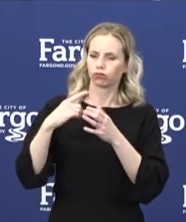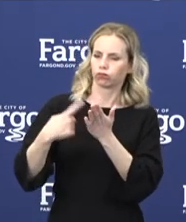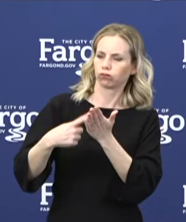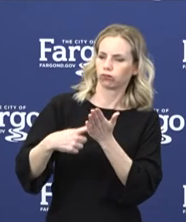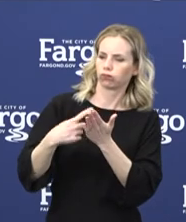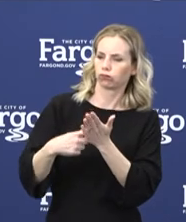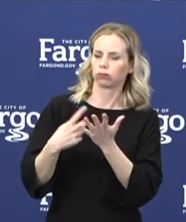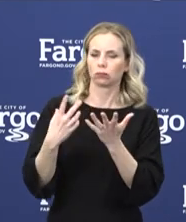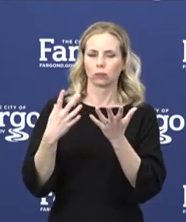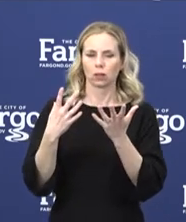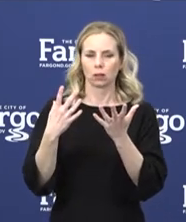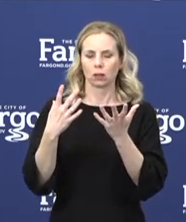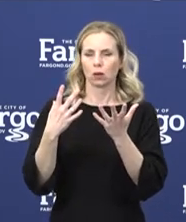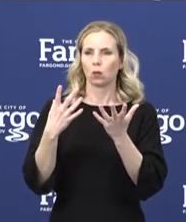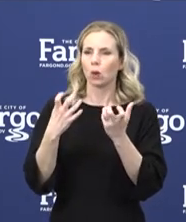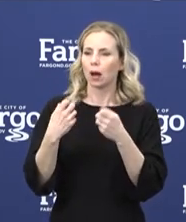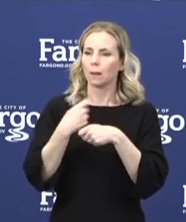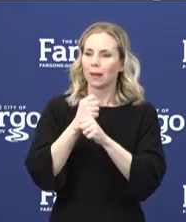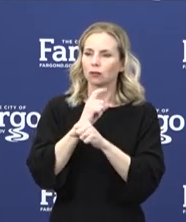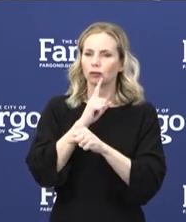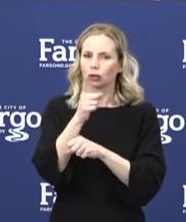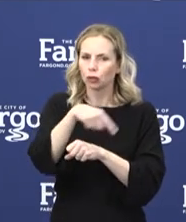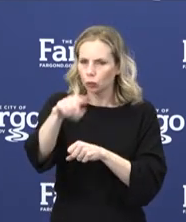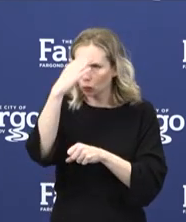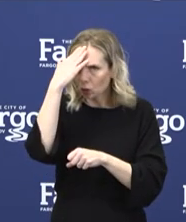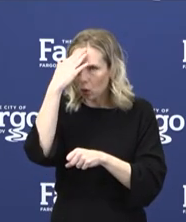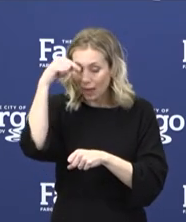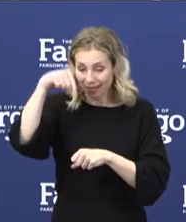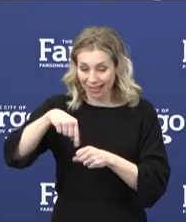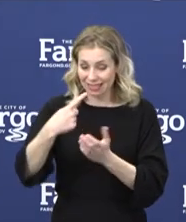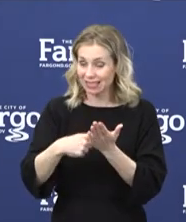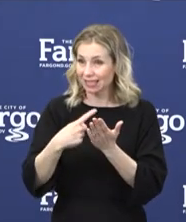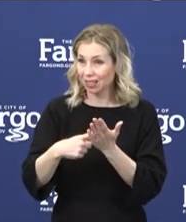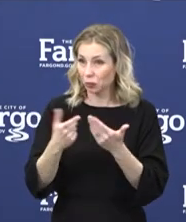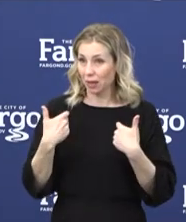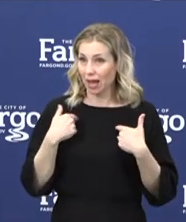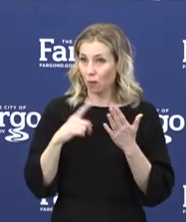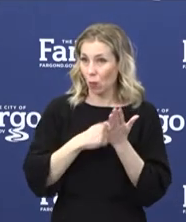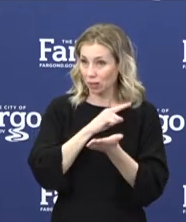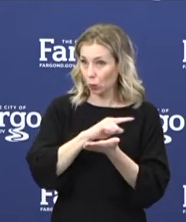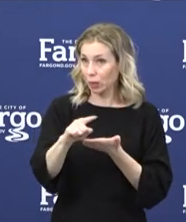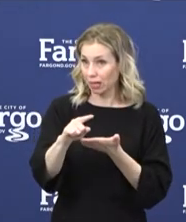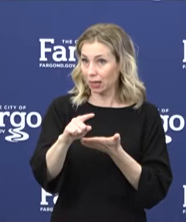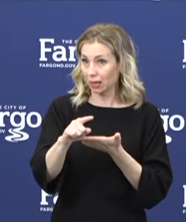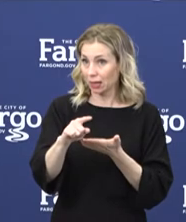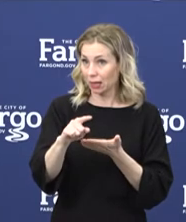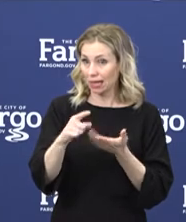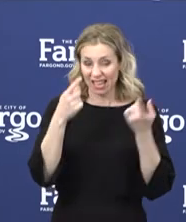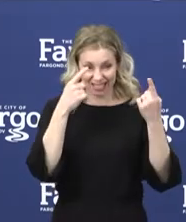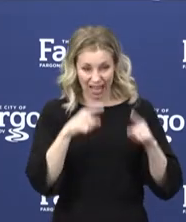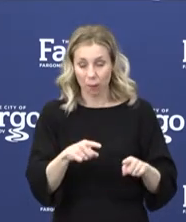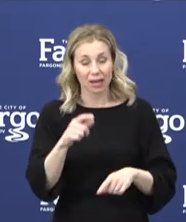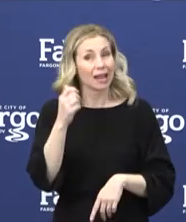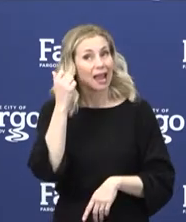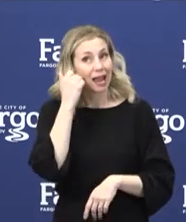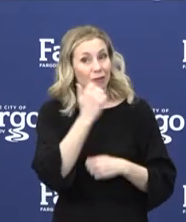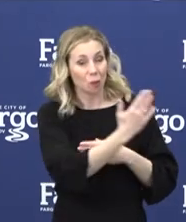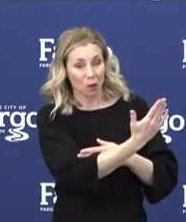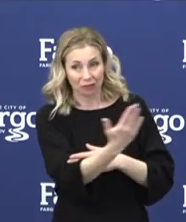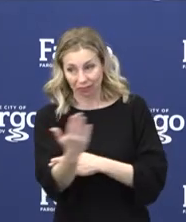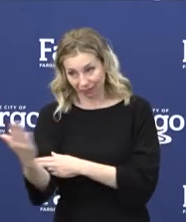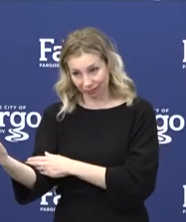-insure the public that this discussion that we're having today once a week is actually going on every single morning.